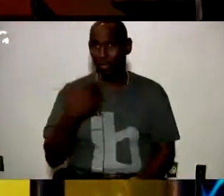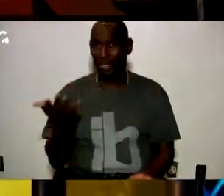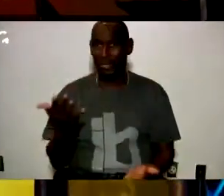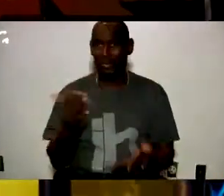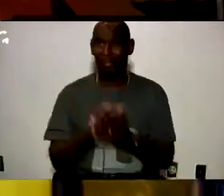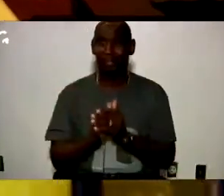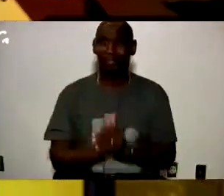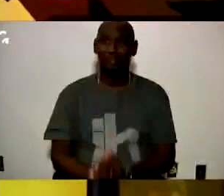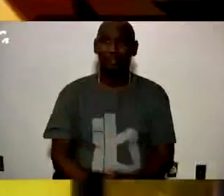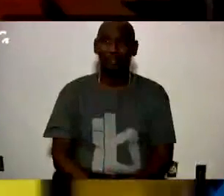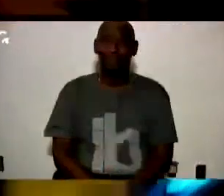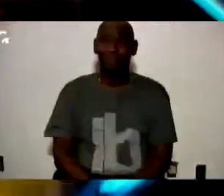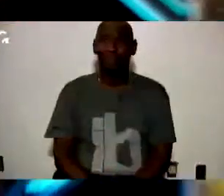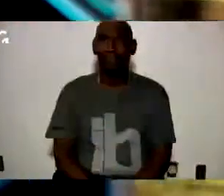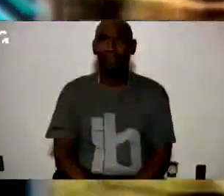I love working with them.